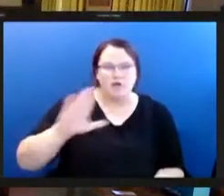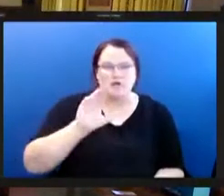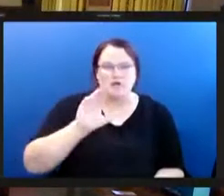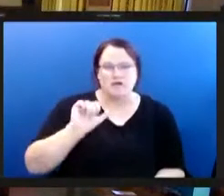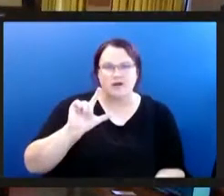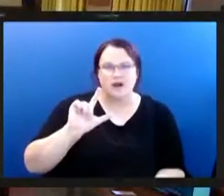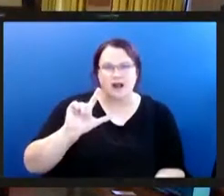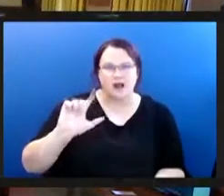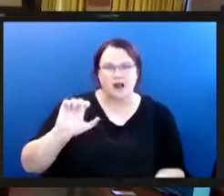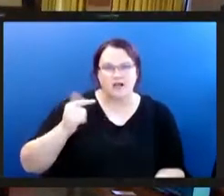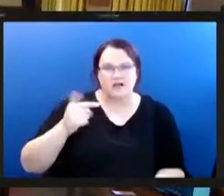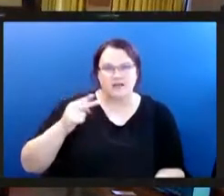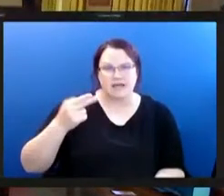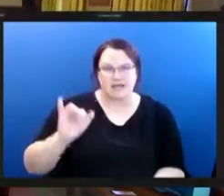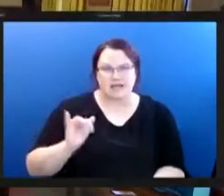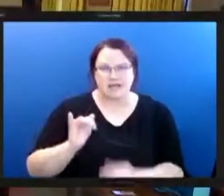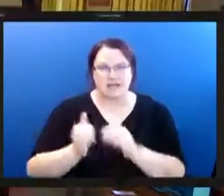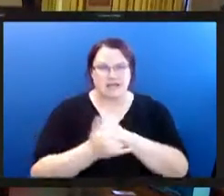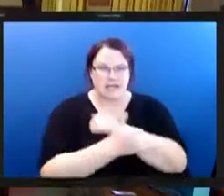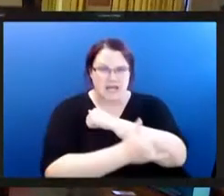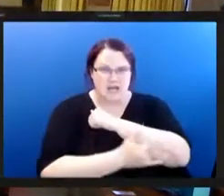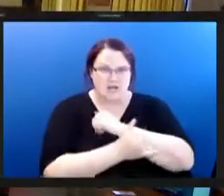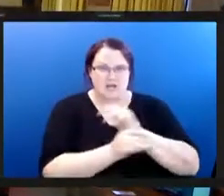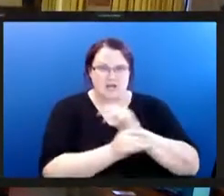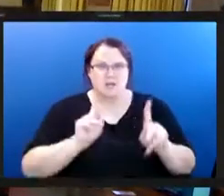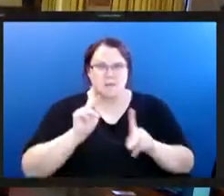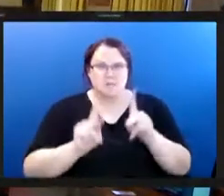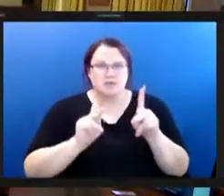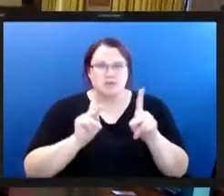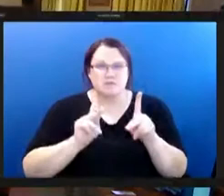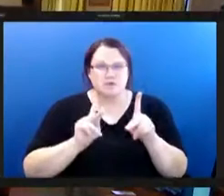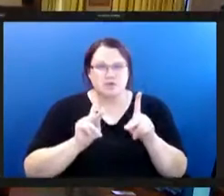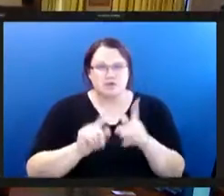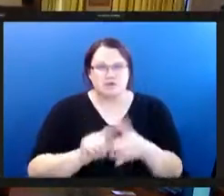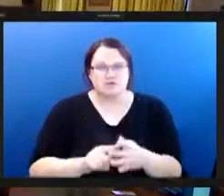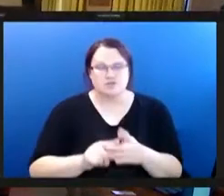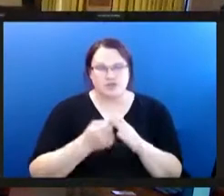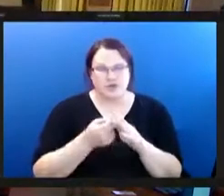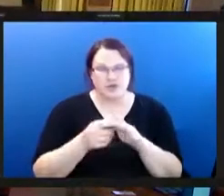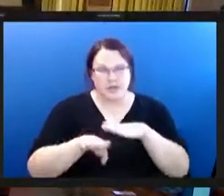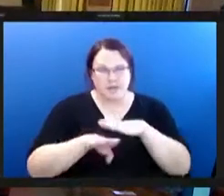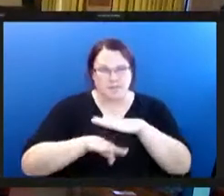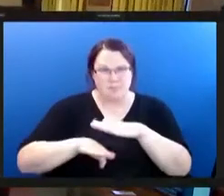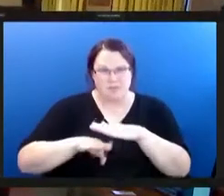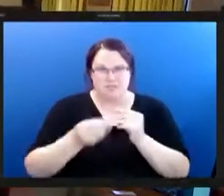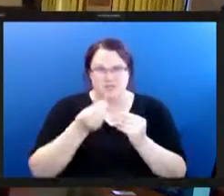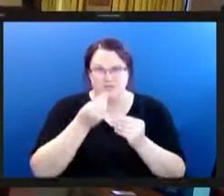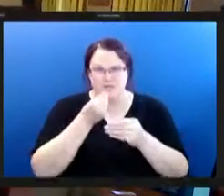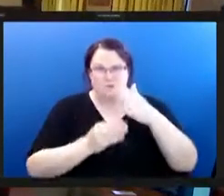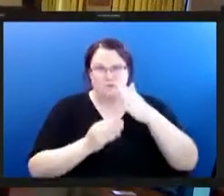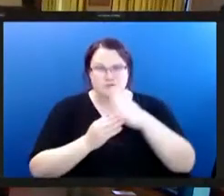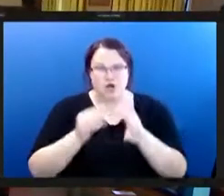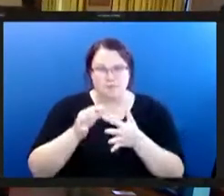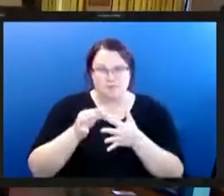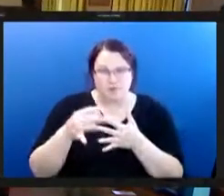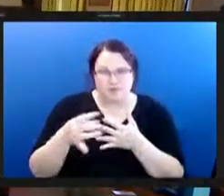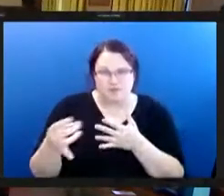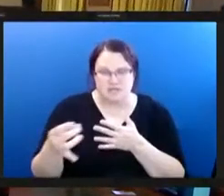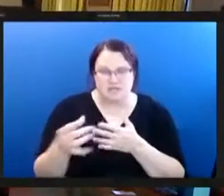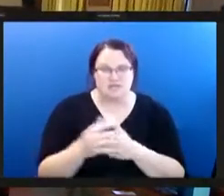where people are struggling with basic food security making tough choices and vulnerable